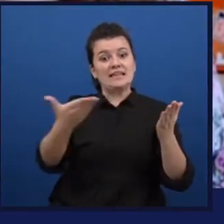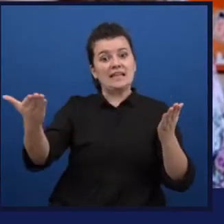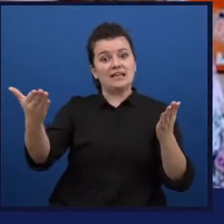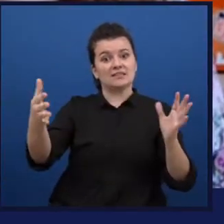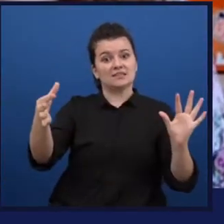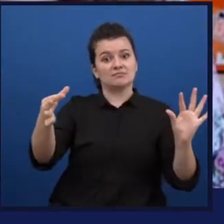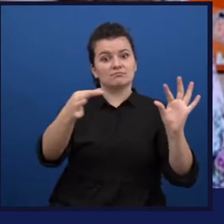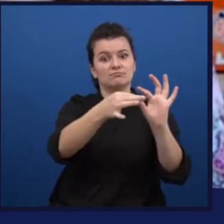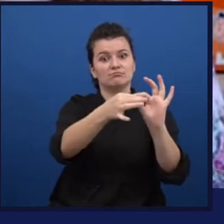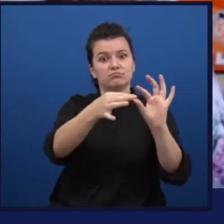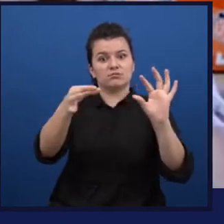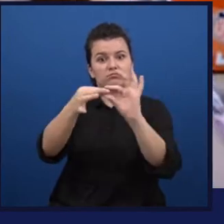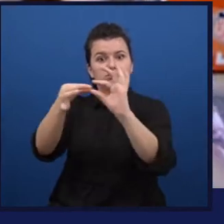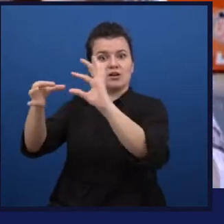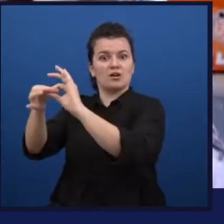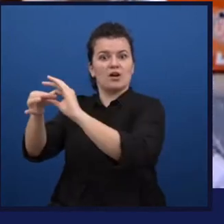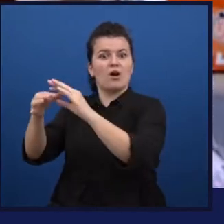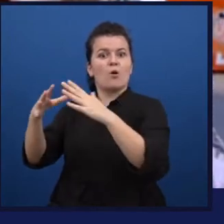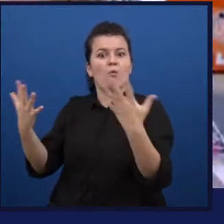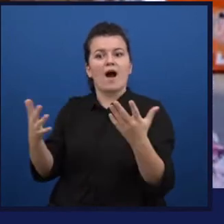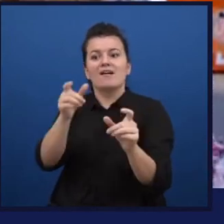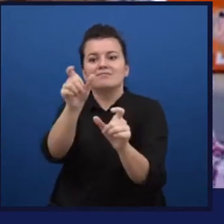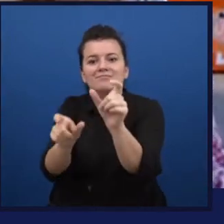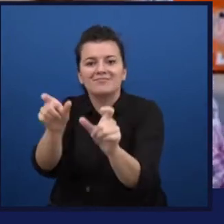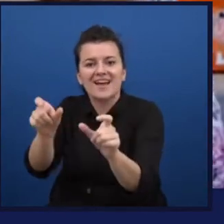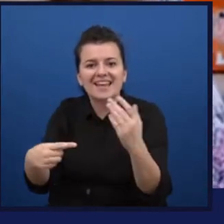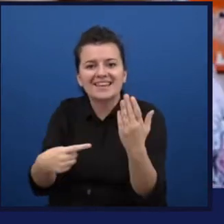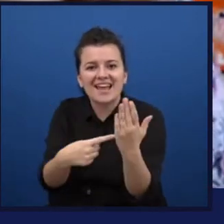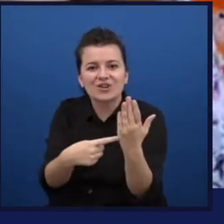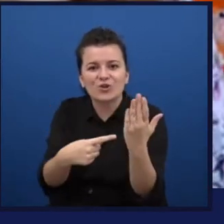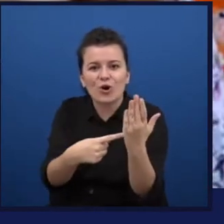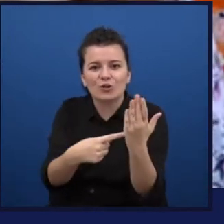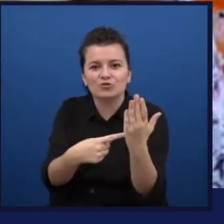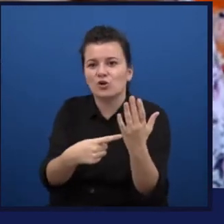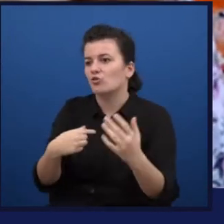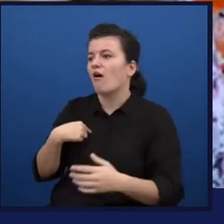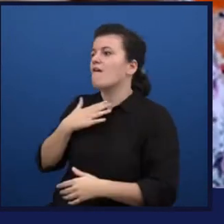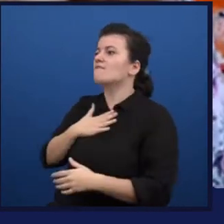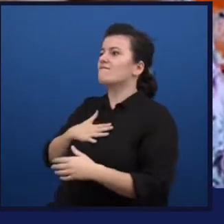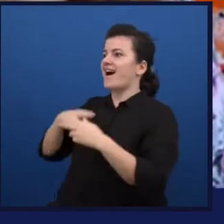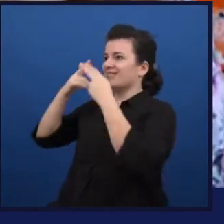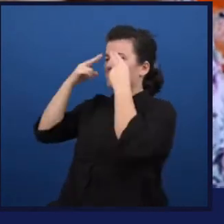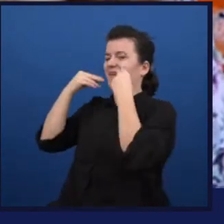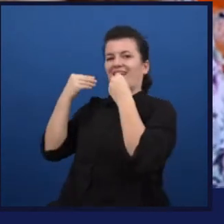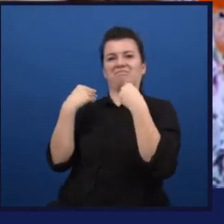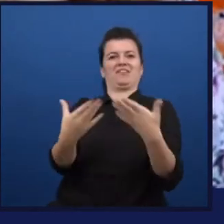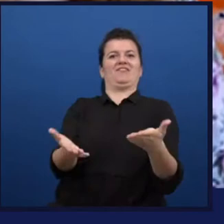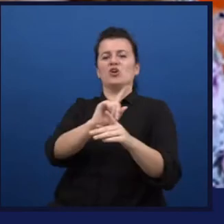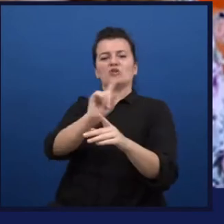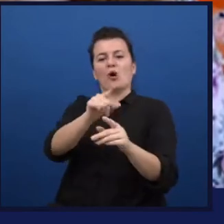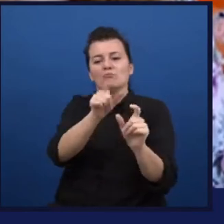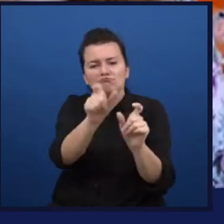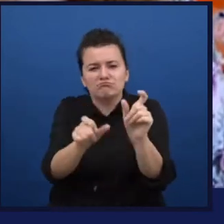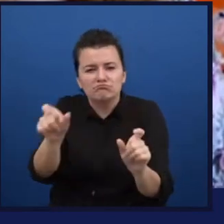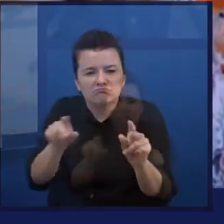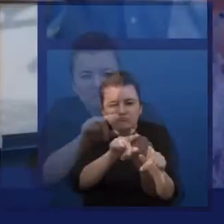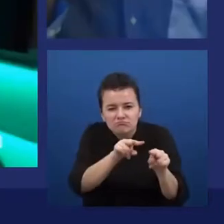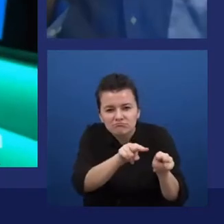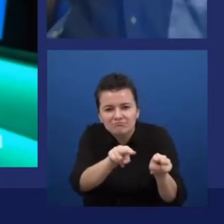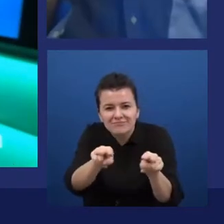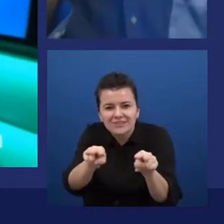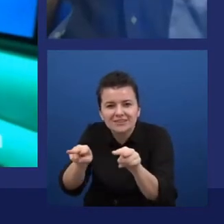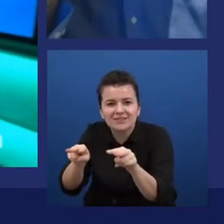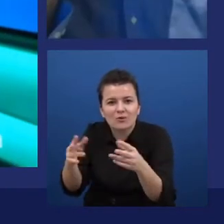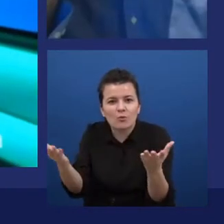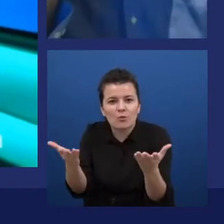a result of consumer technology, not because someone wanted to build a device for the blind. And we're just riding that wave and combining these